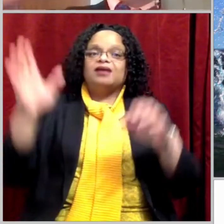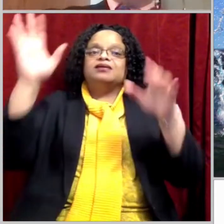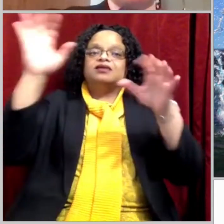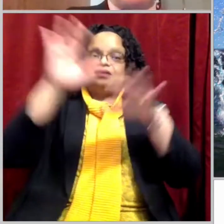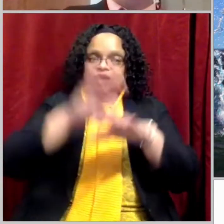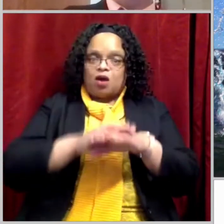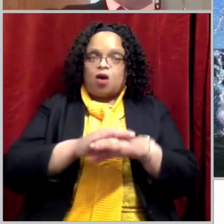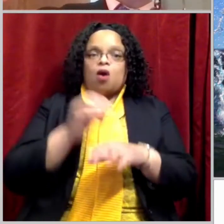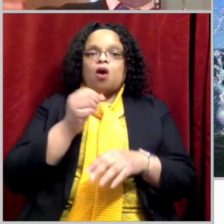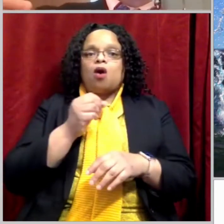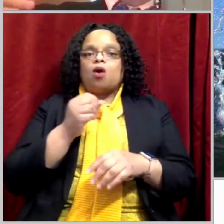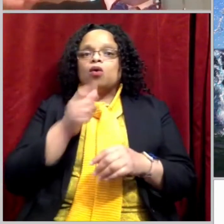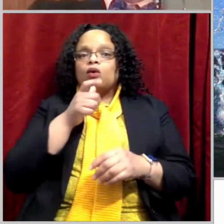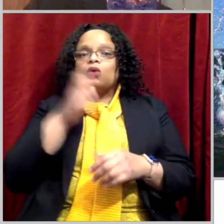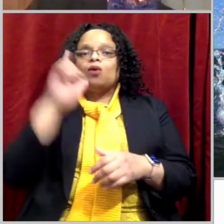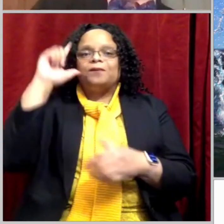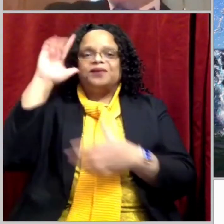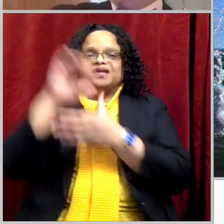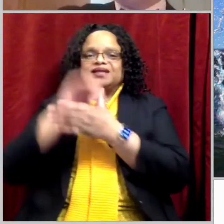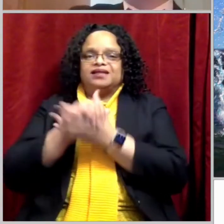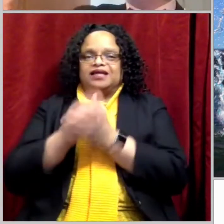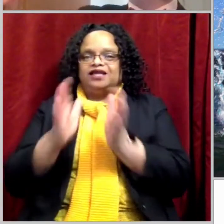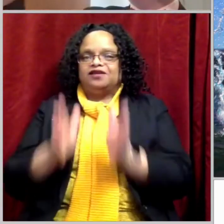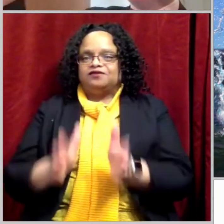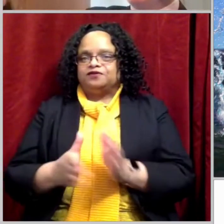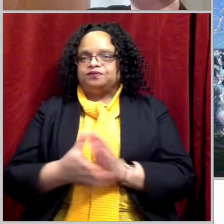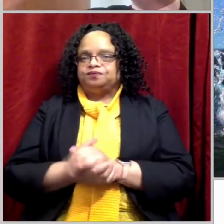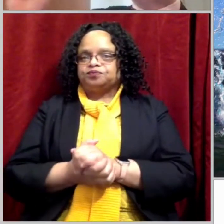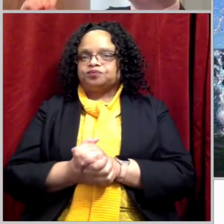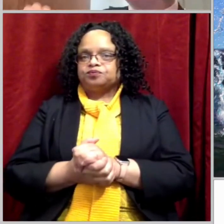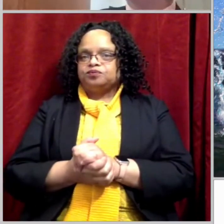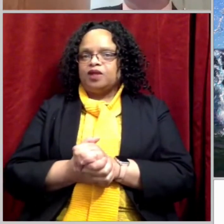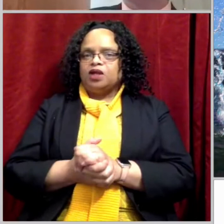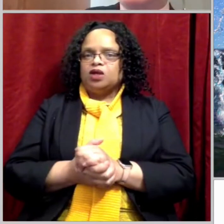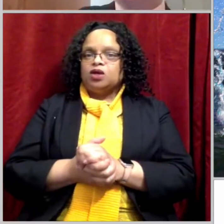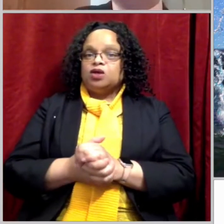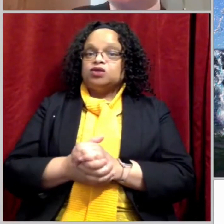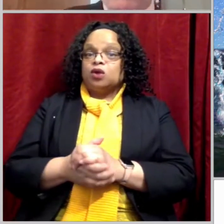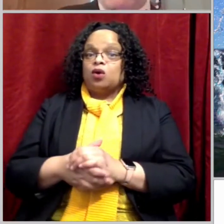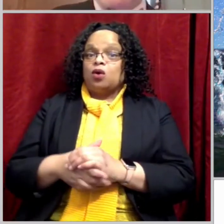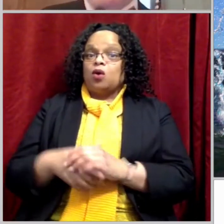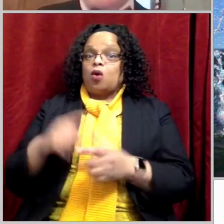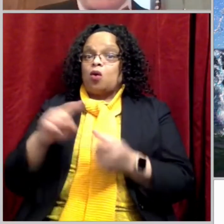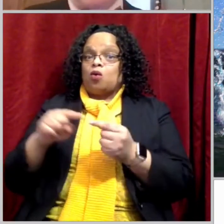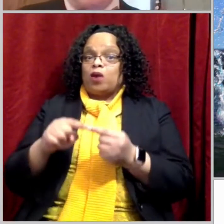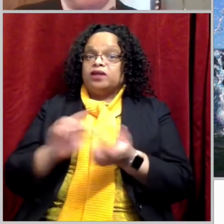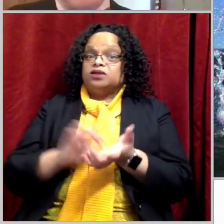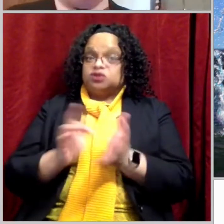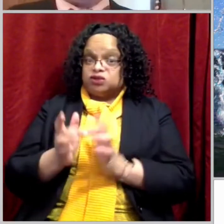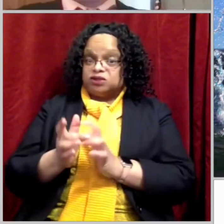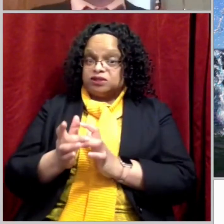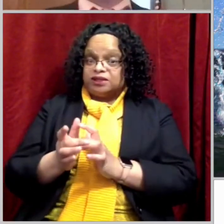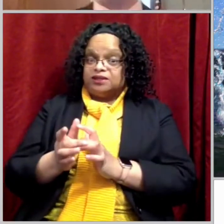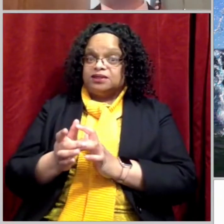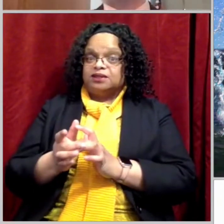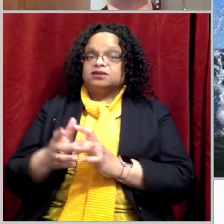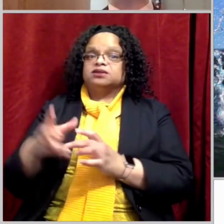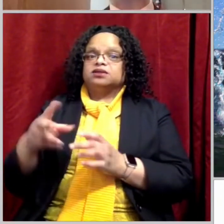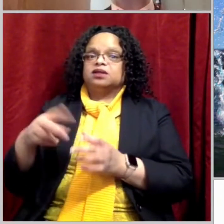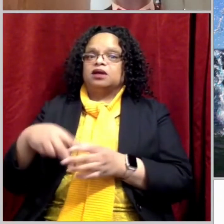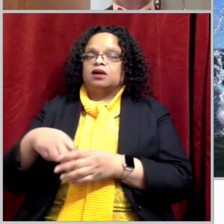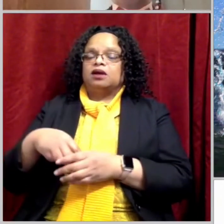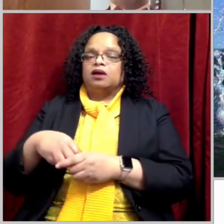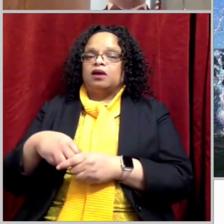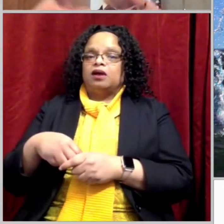suffer and have to be raised and have to go to heaven in order for him to send the Spirit. We know that. But here in this